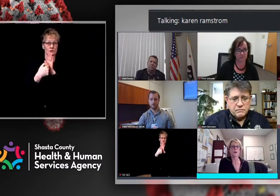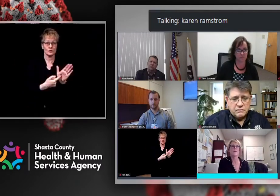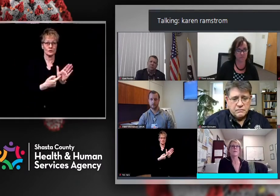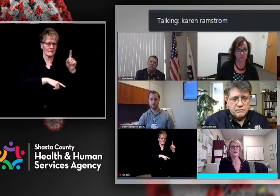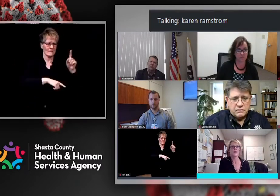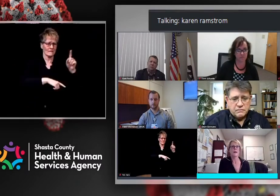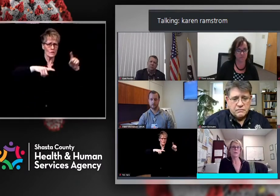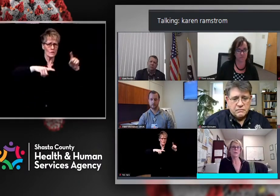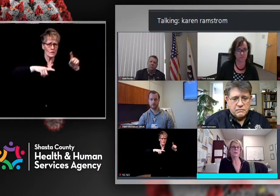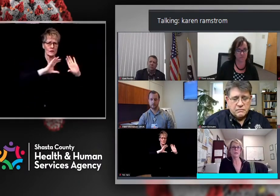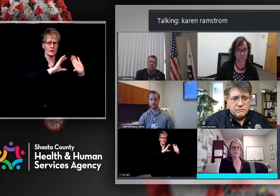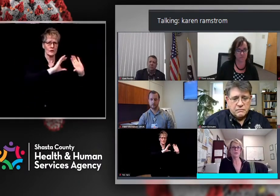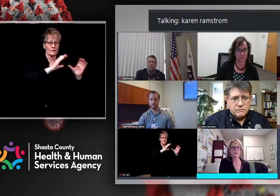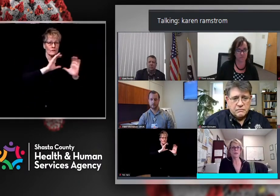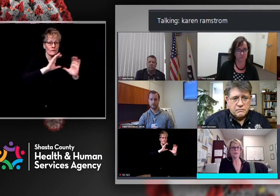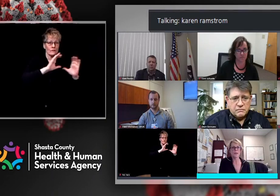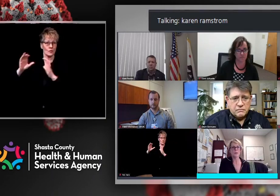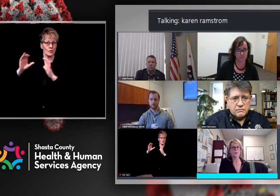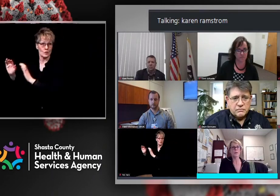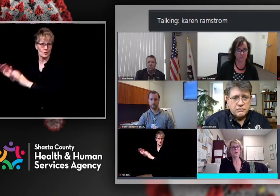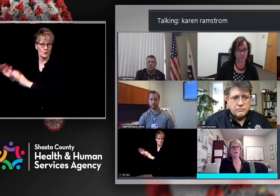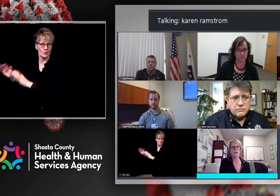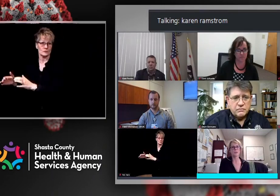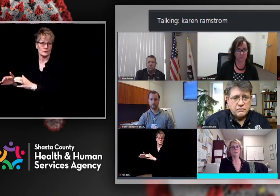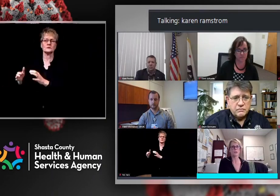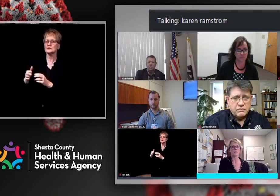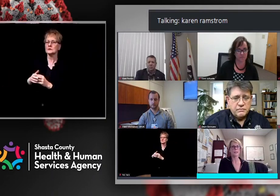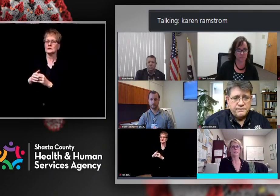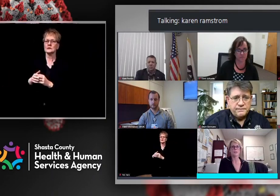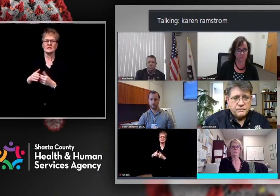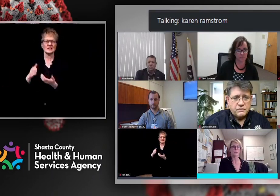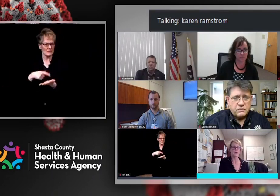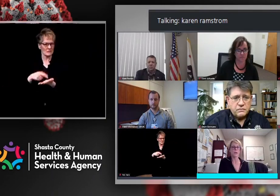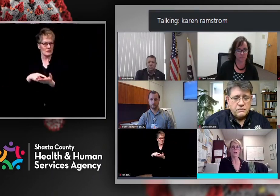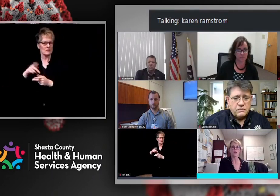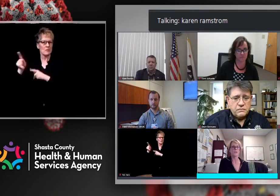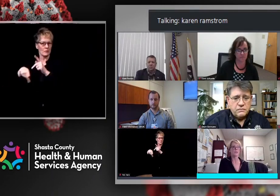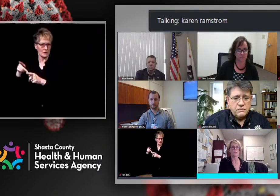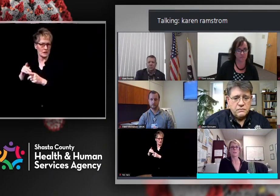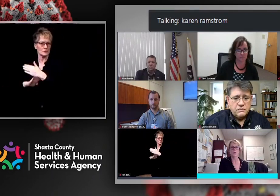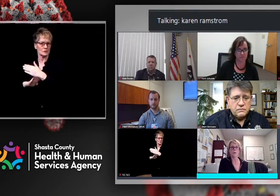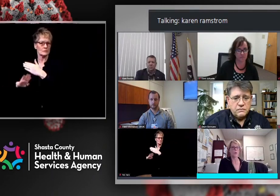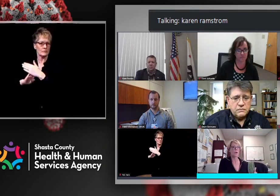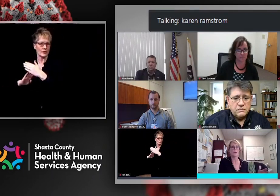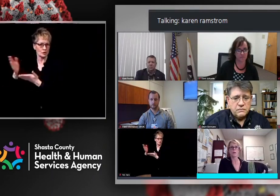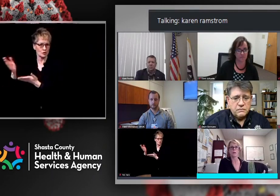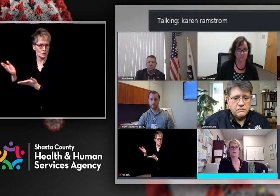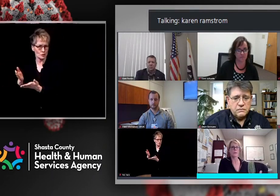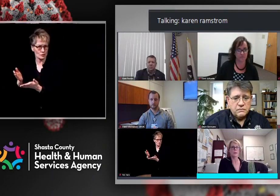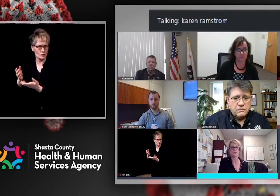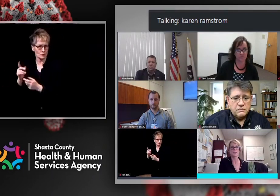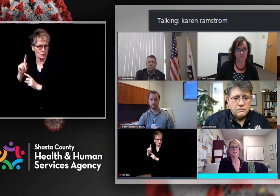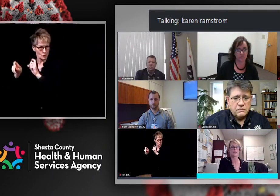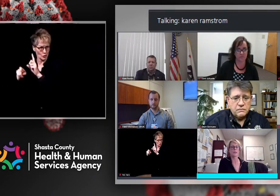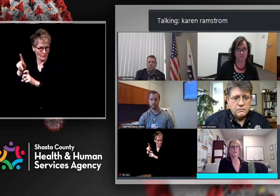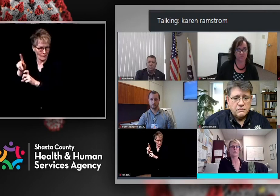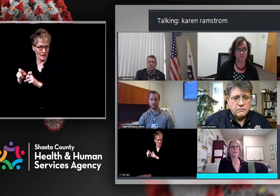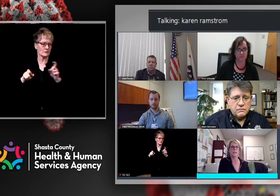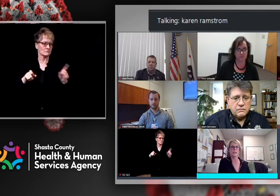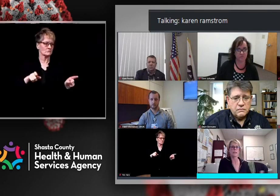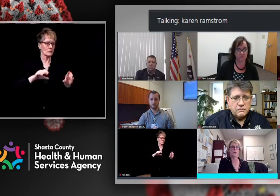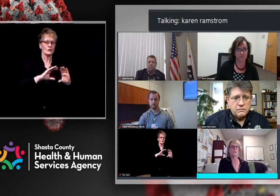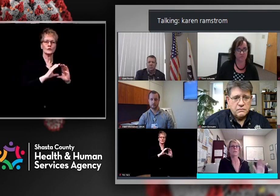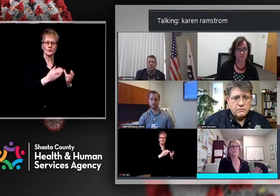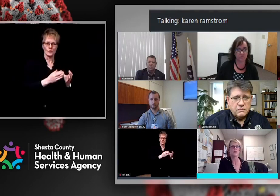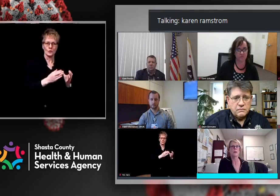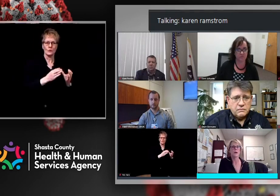are population-based surveys. Some of them are in particular clinics that just primary care, and they just, they report on all of their patients that have had COVID